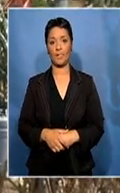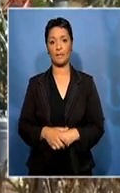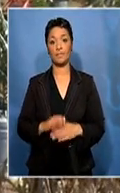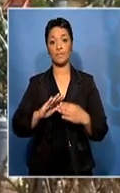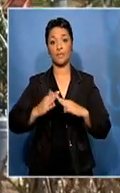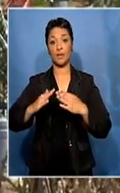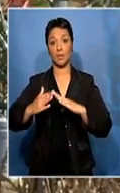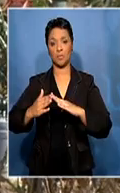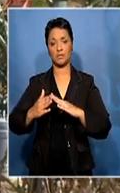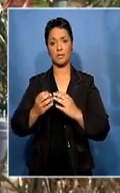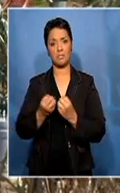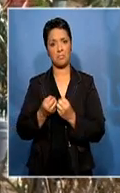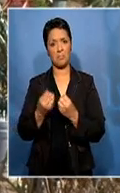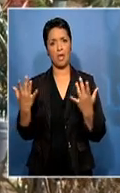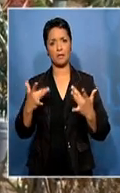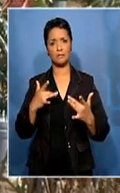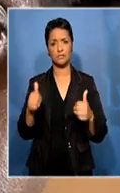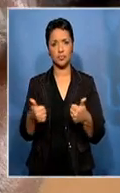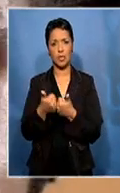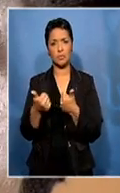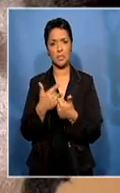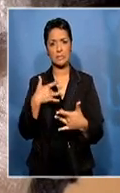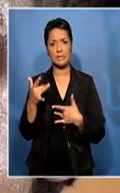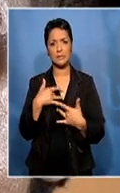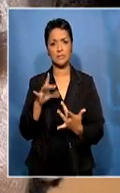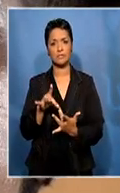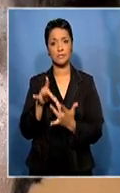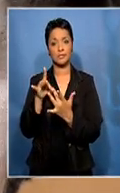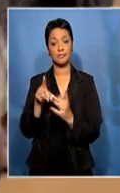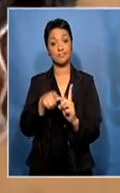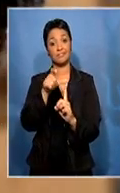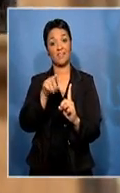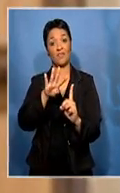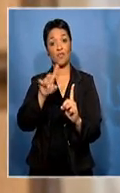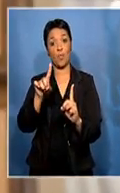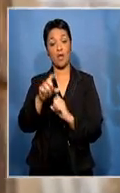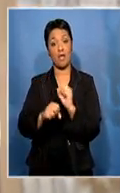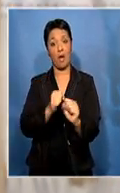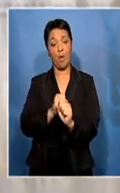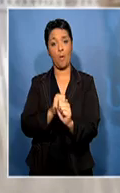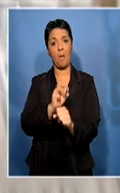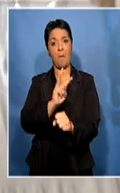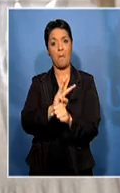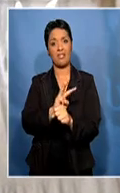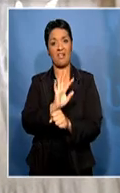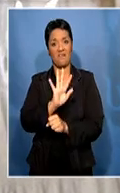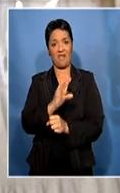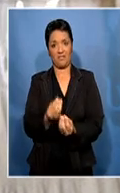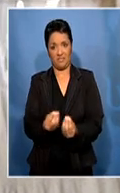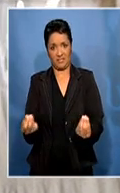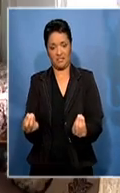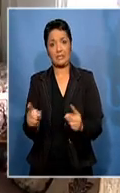residents, too, will raise a number of challenges. 41-year-old Zanele Jali is a mother of five and three grandchildren.